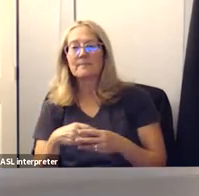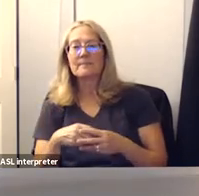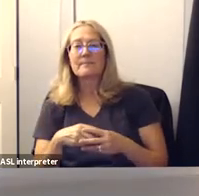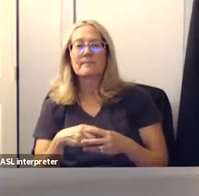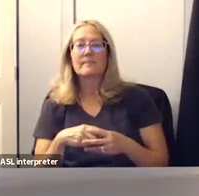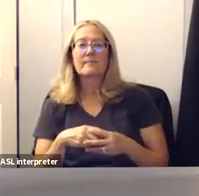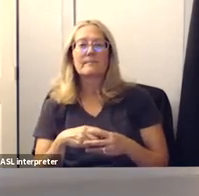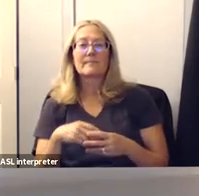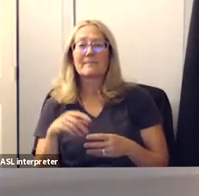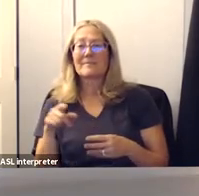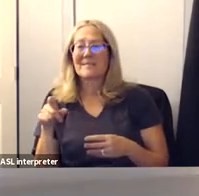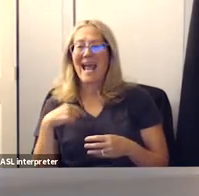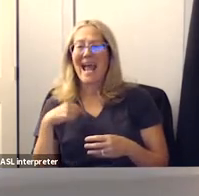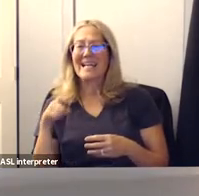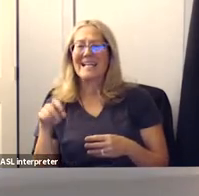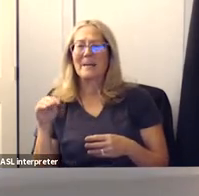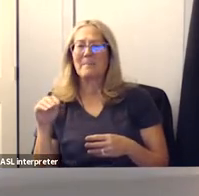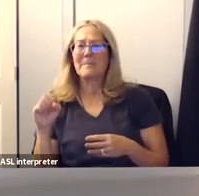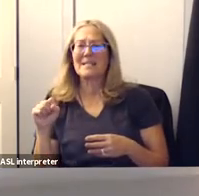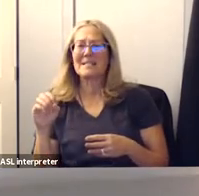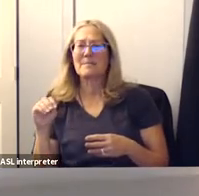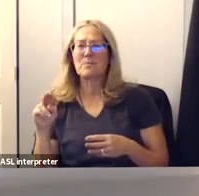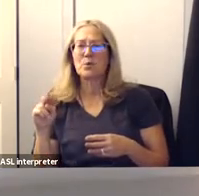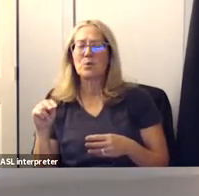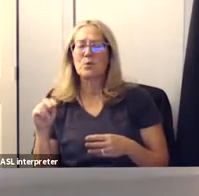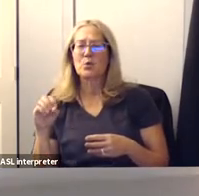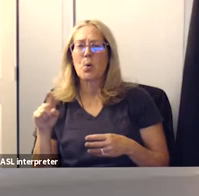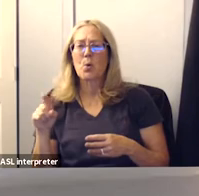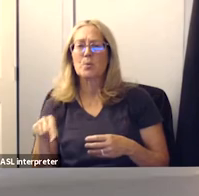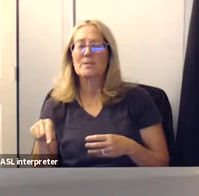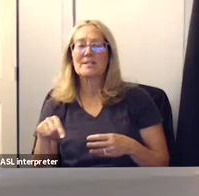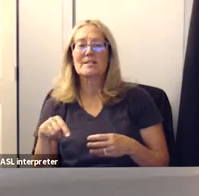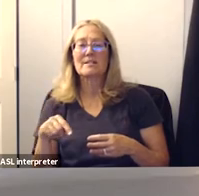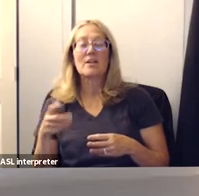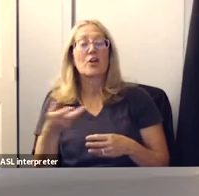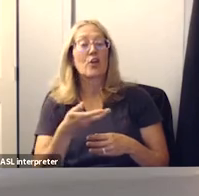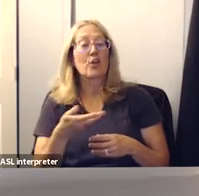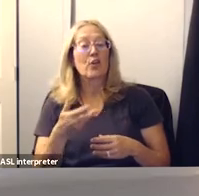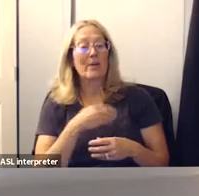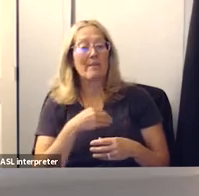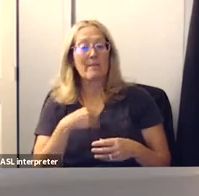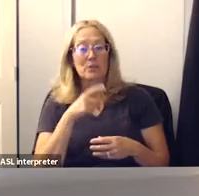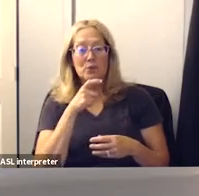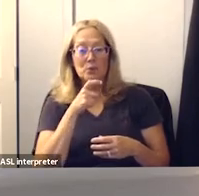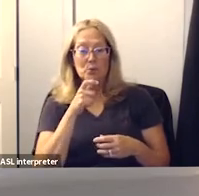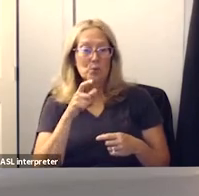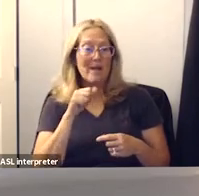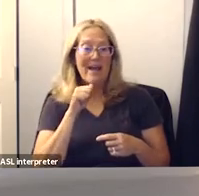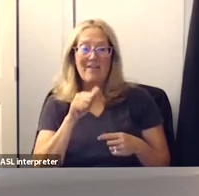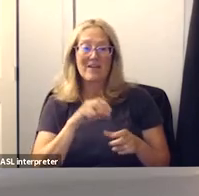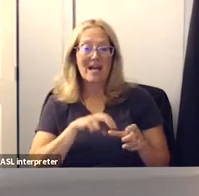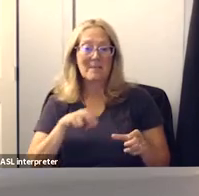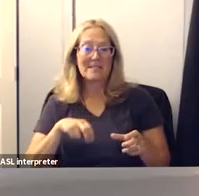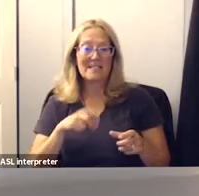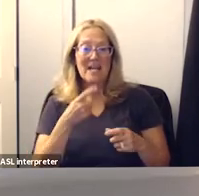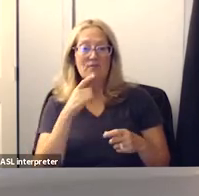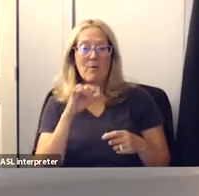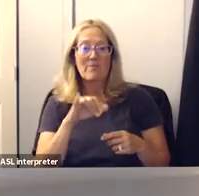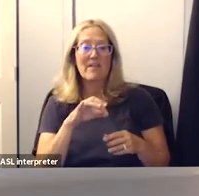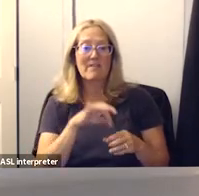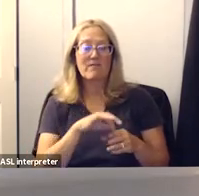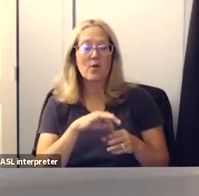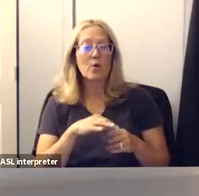munoz thank you miss munoz so with the three board members who have not recused themselves on this one please